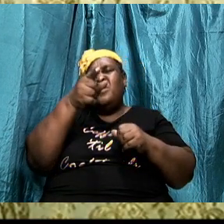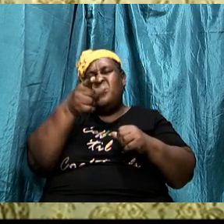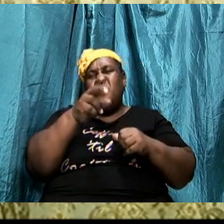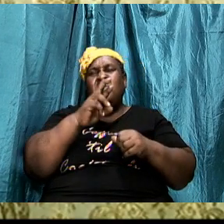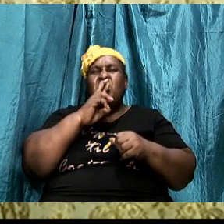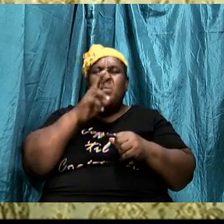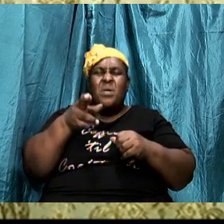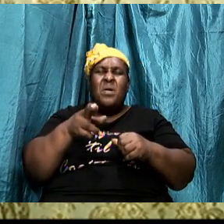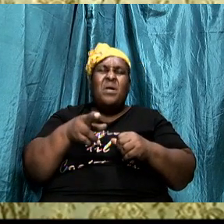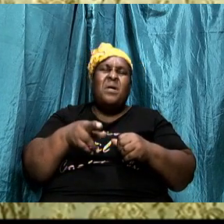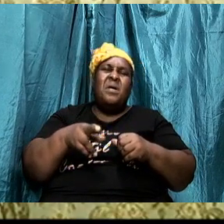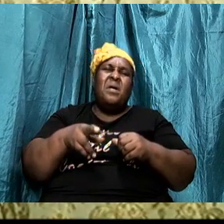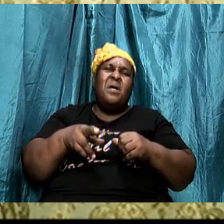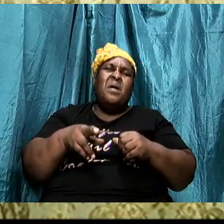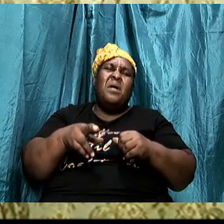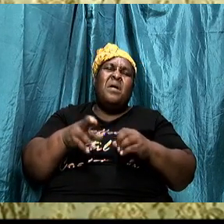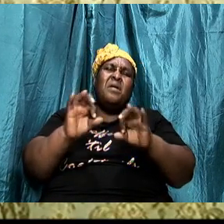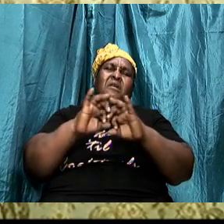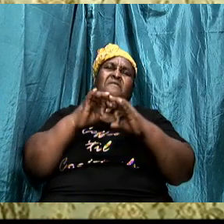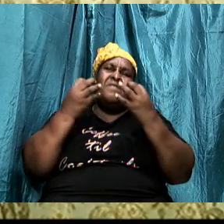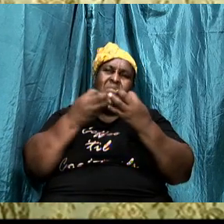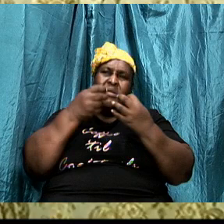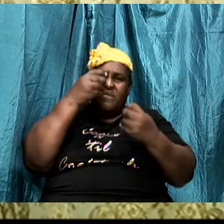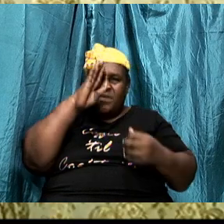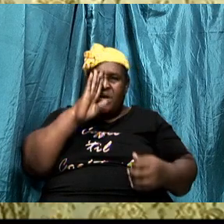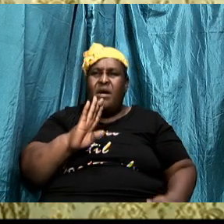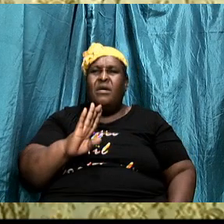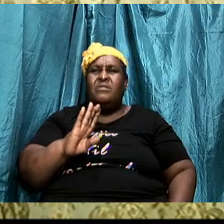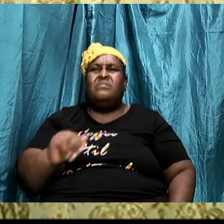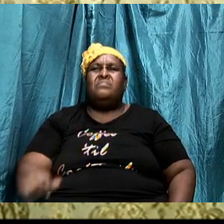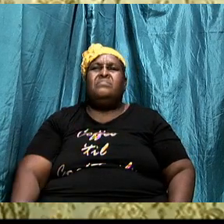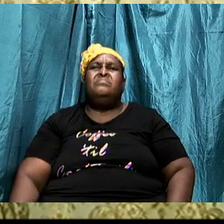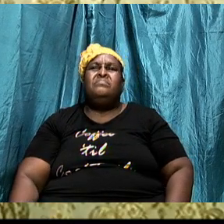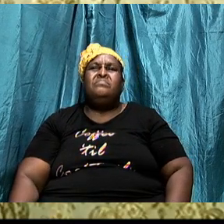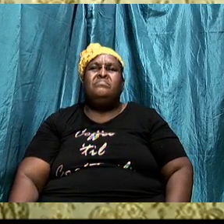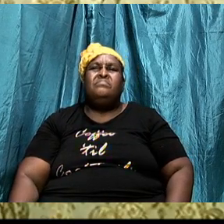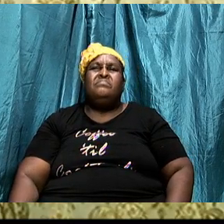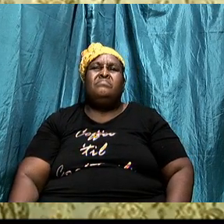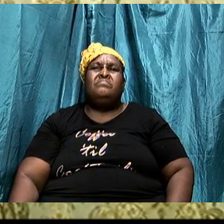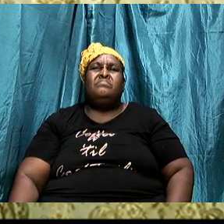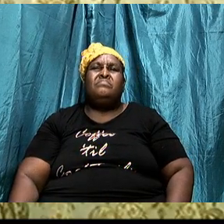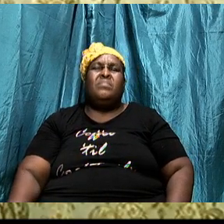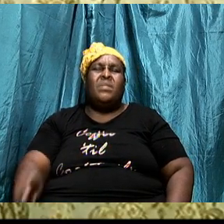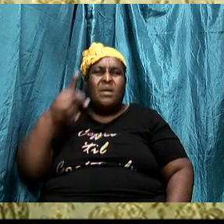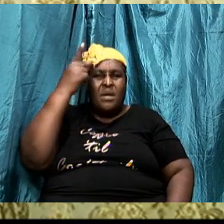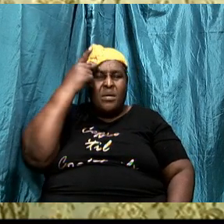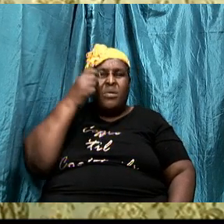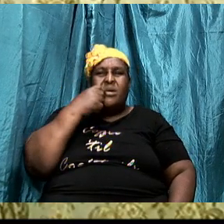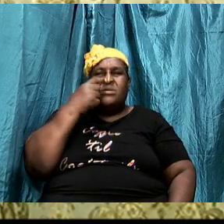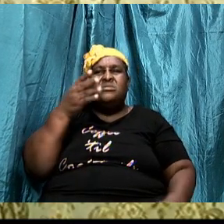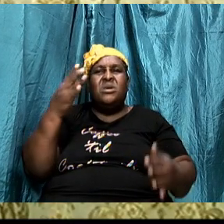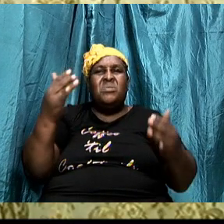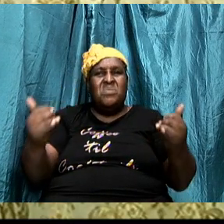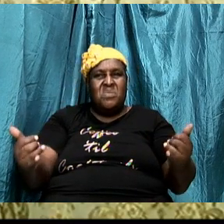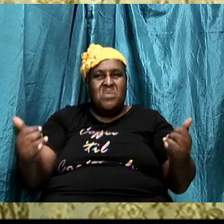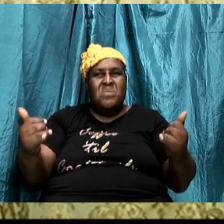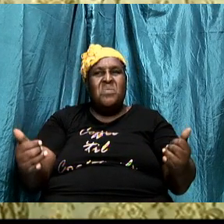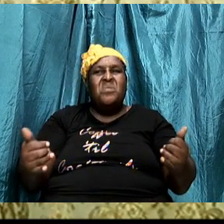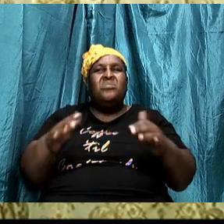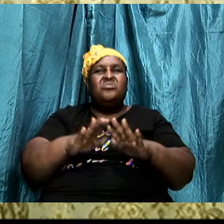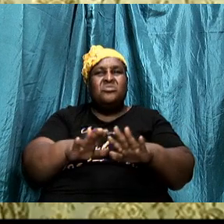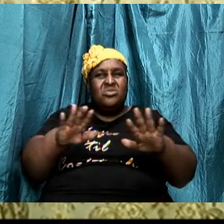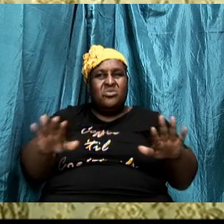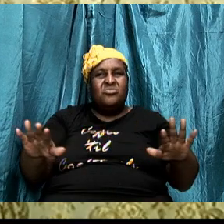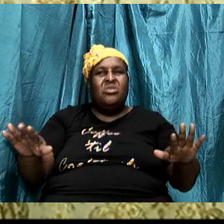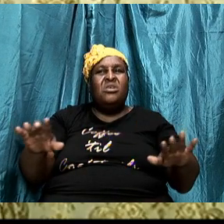in Romans 8 verses 17 Paul says no if he are children